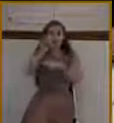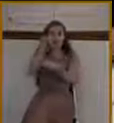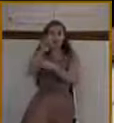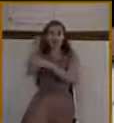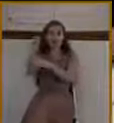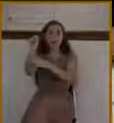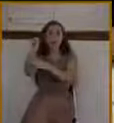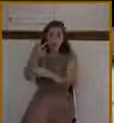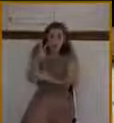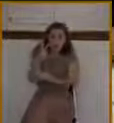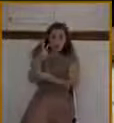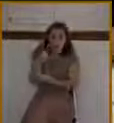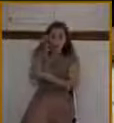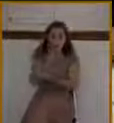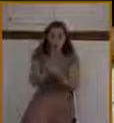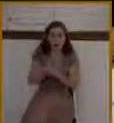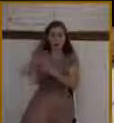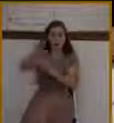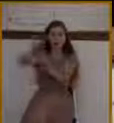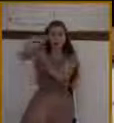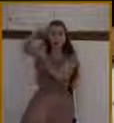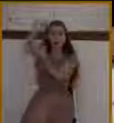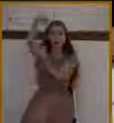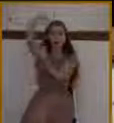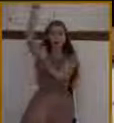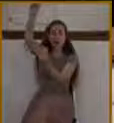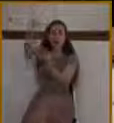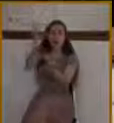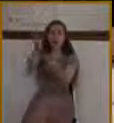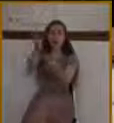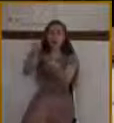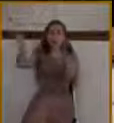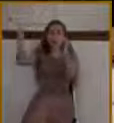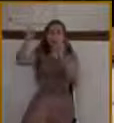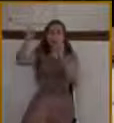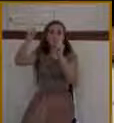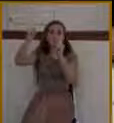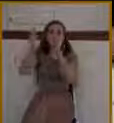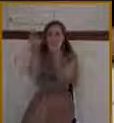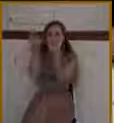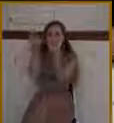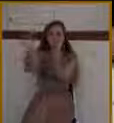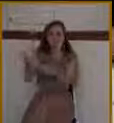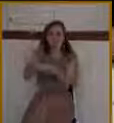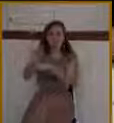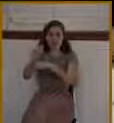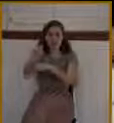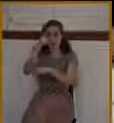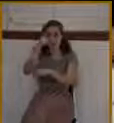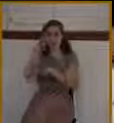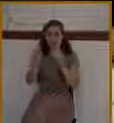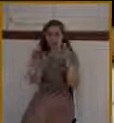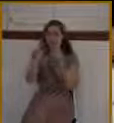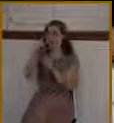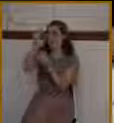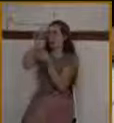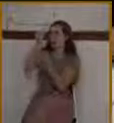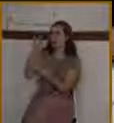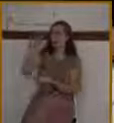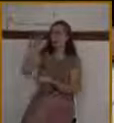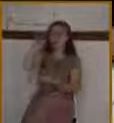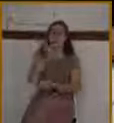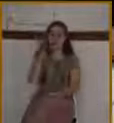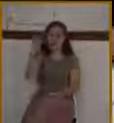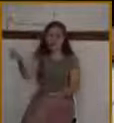away. And what was that? That was the glory of God leaving the temple. Because of the people's disobedience, God left. And you know later